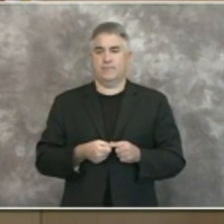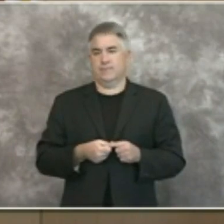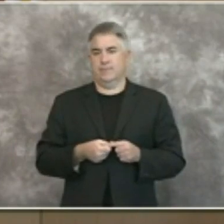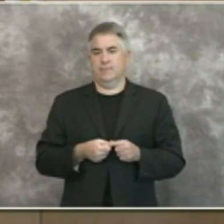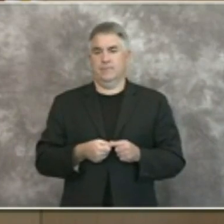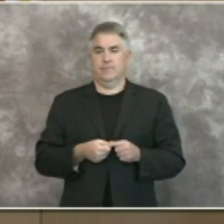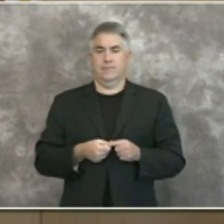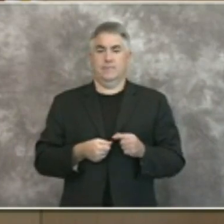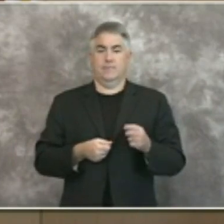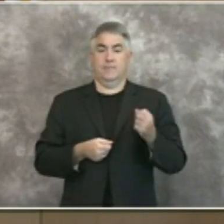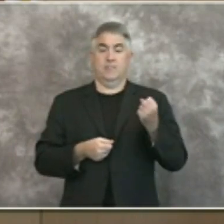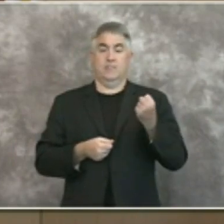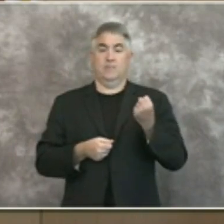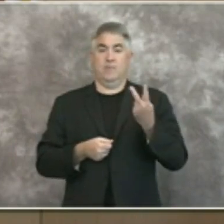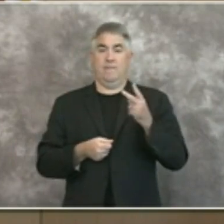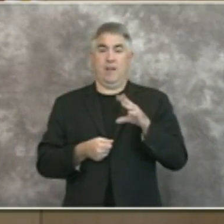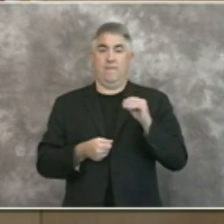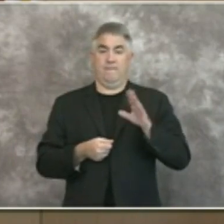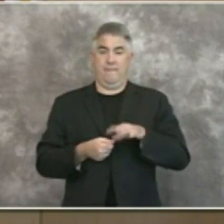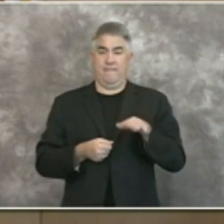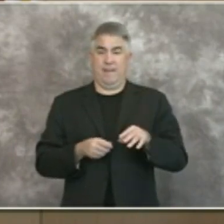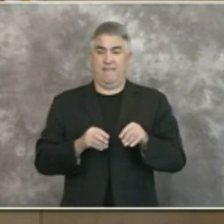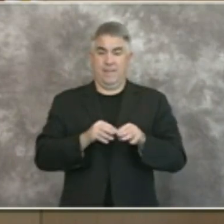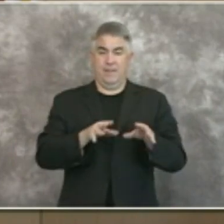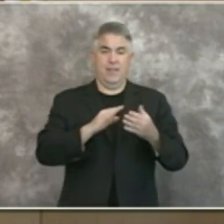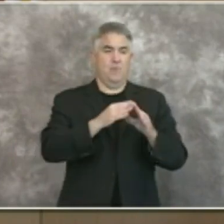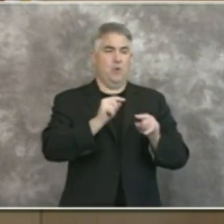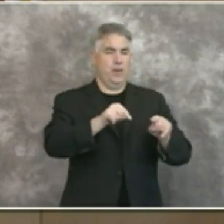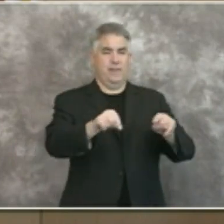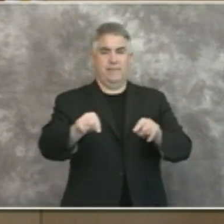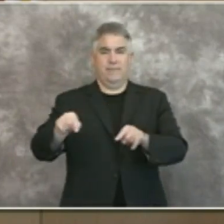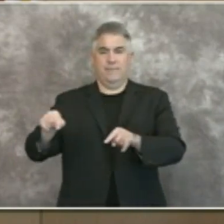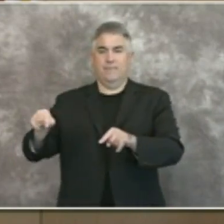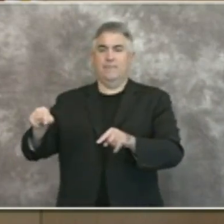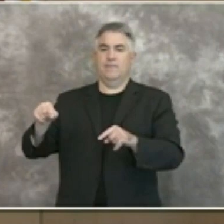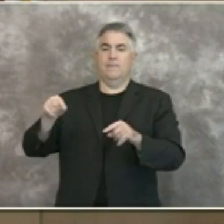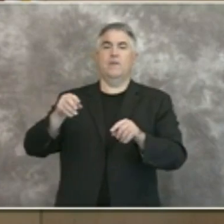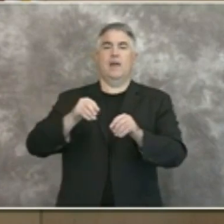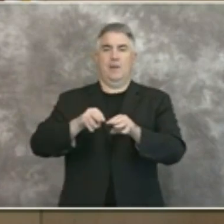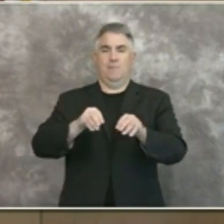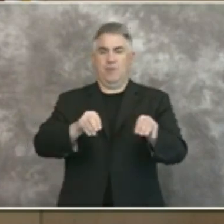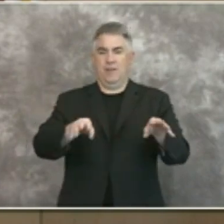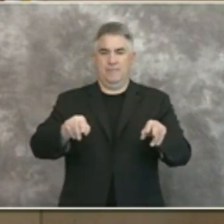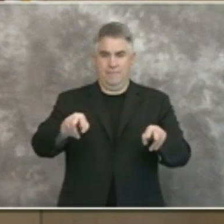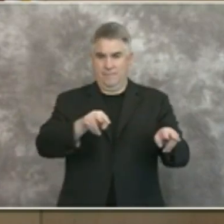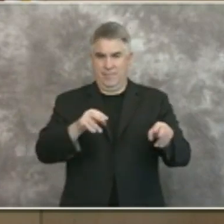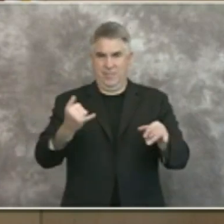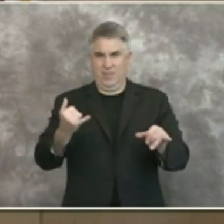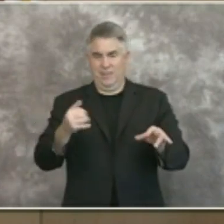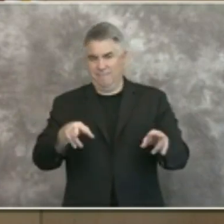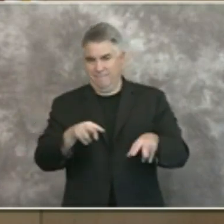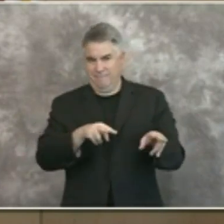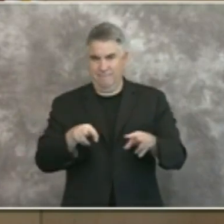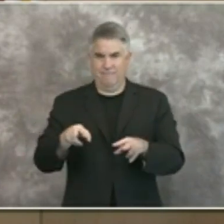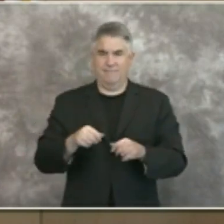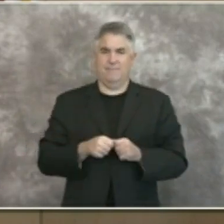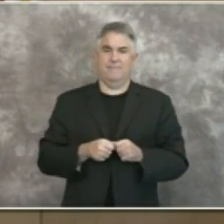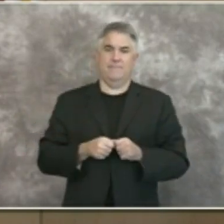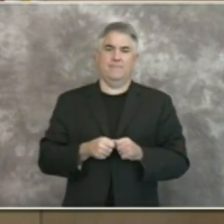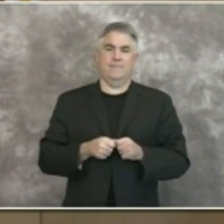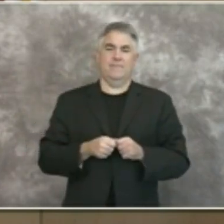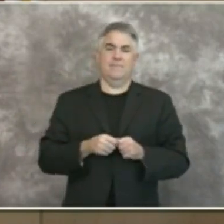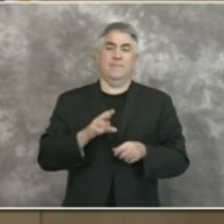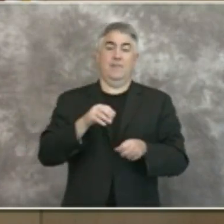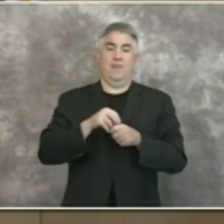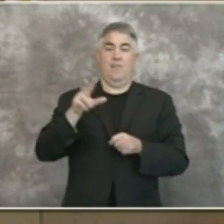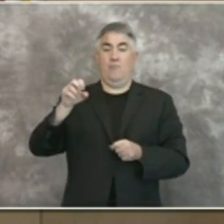outbreaks in community settings with two new outbreaks reported since yesterday and this includes 355 cases